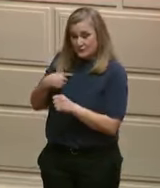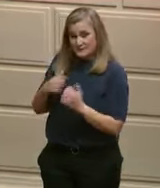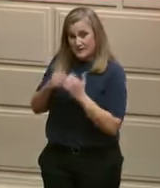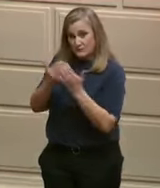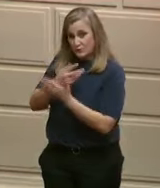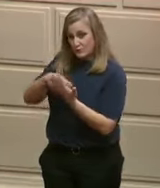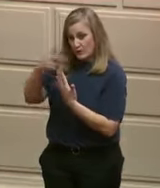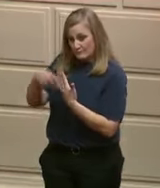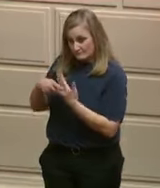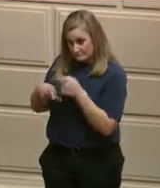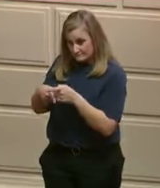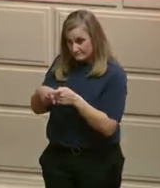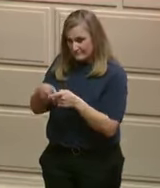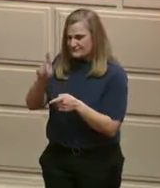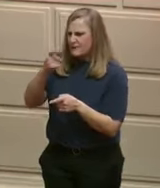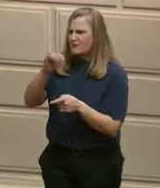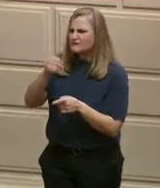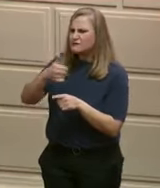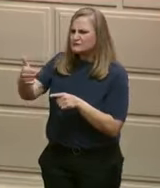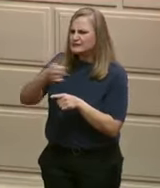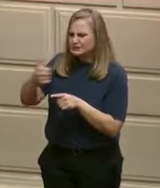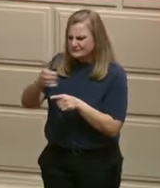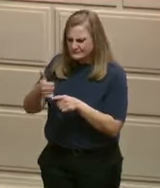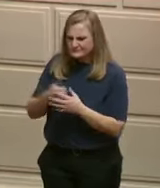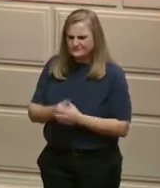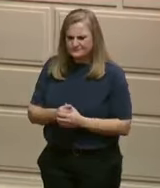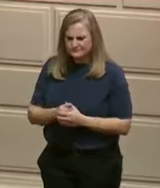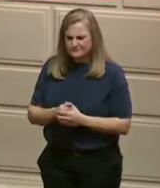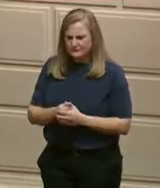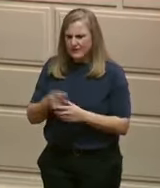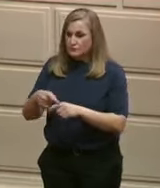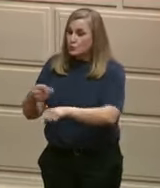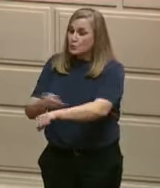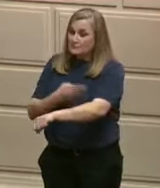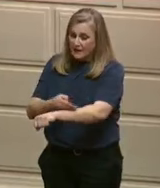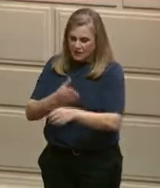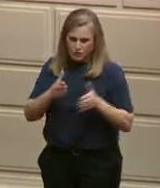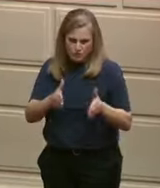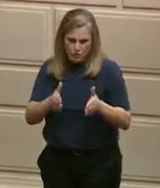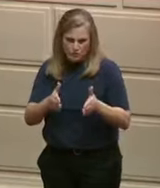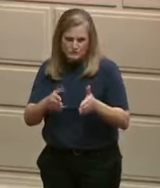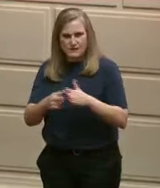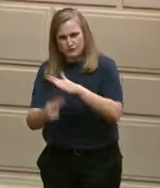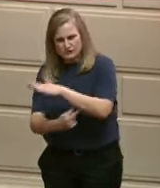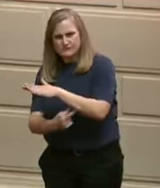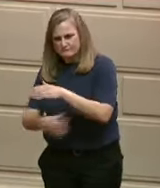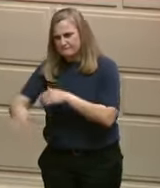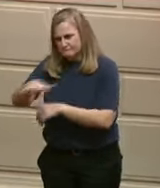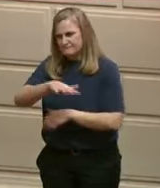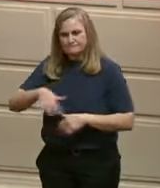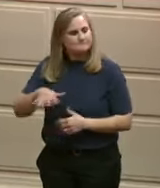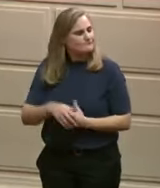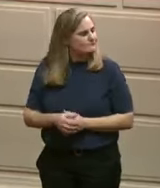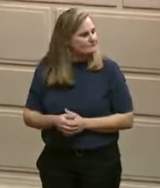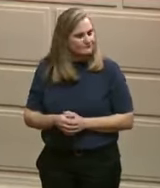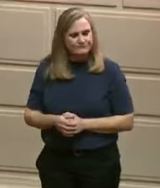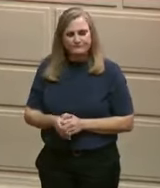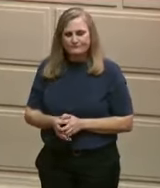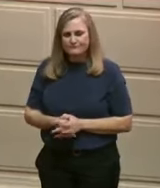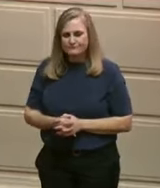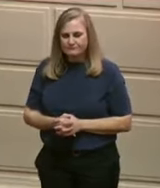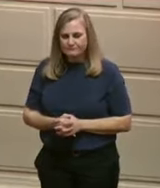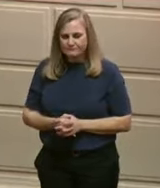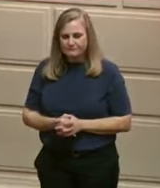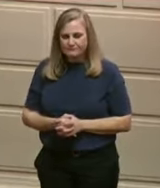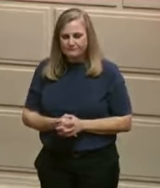expedite repairs and local roads and bridges. Are we all tired of being the lowest ranked